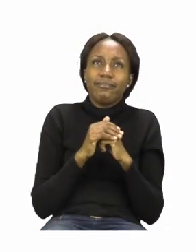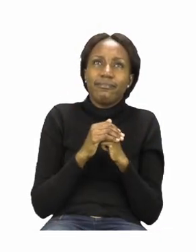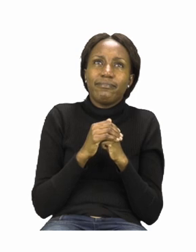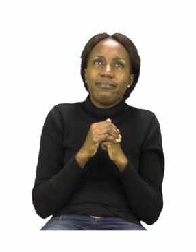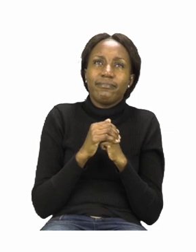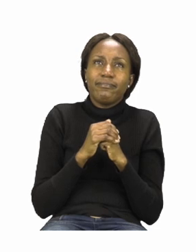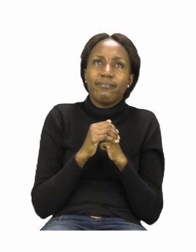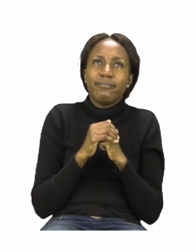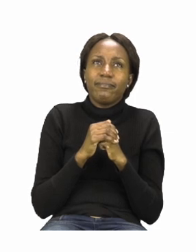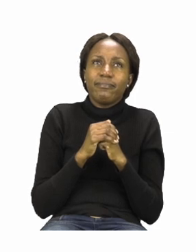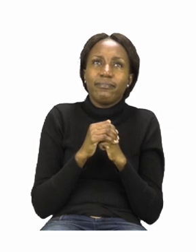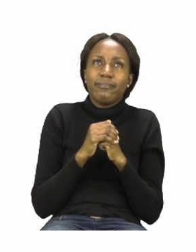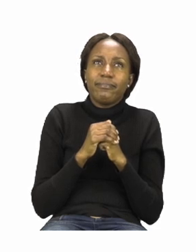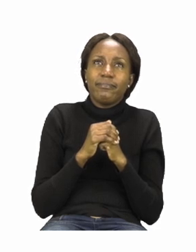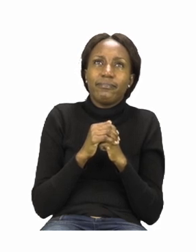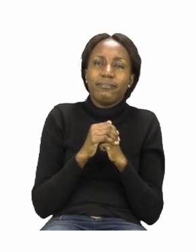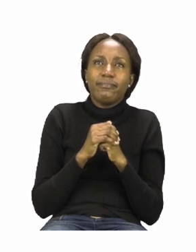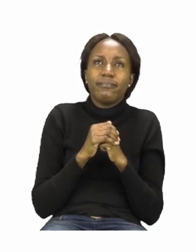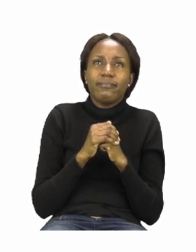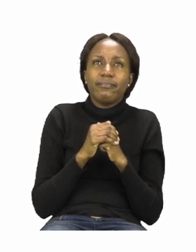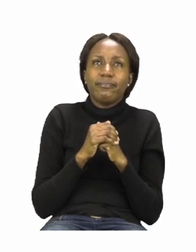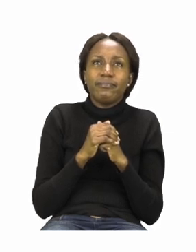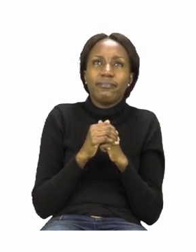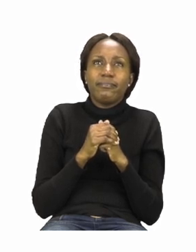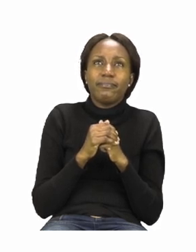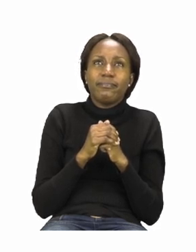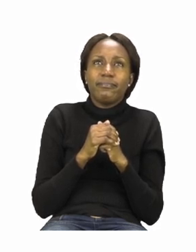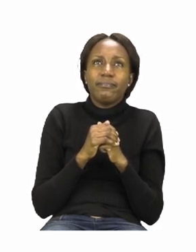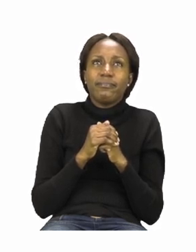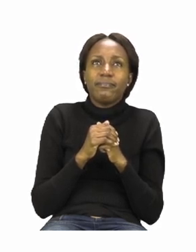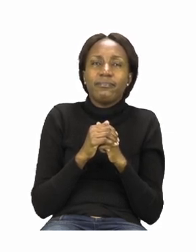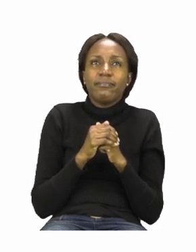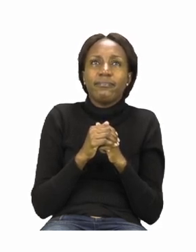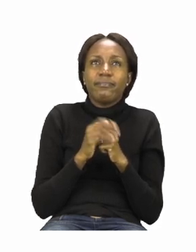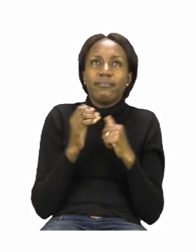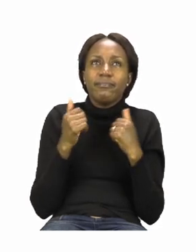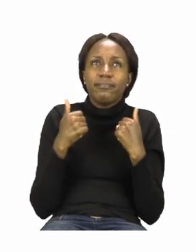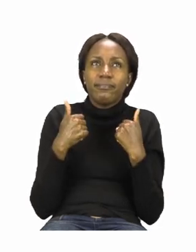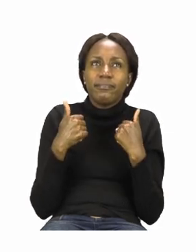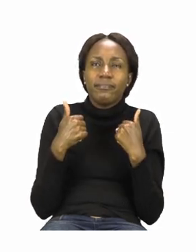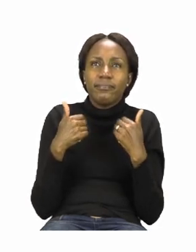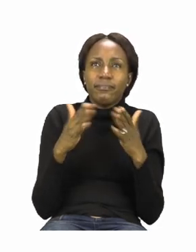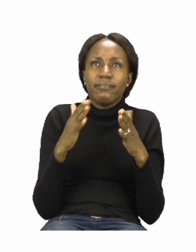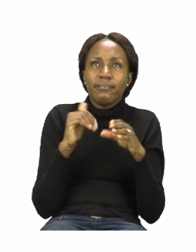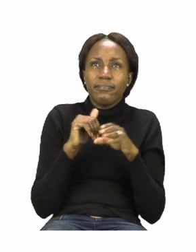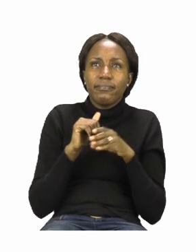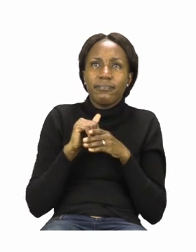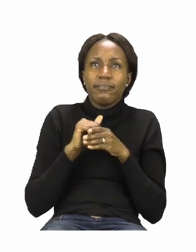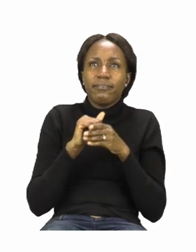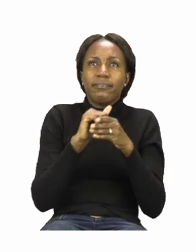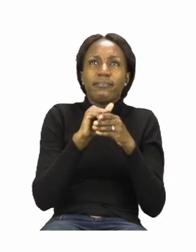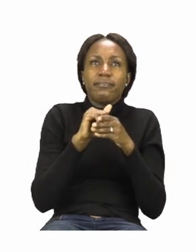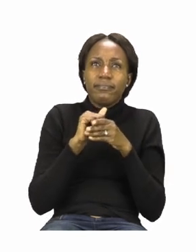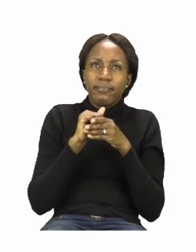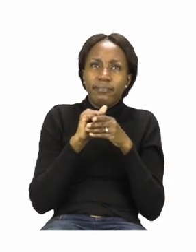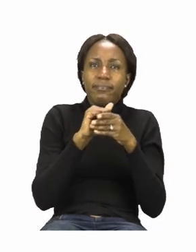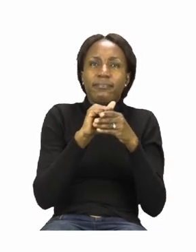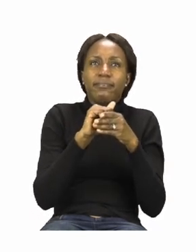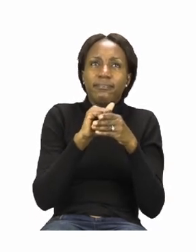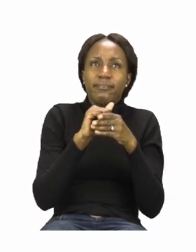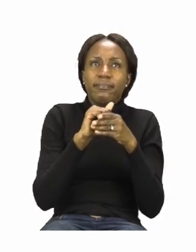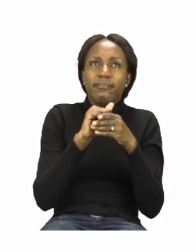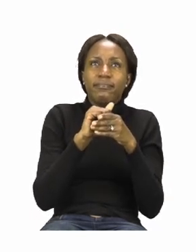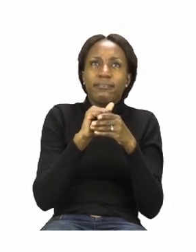On page 25, we are going to start with our transport. Now we have some